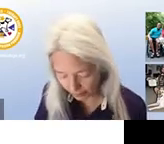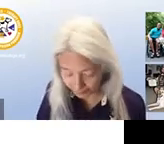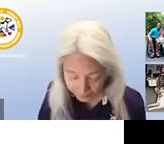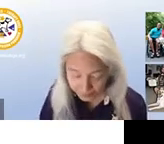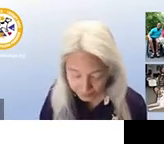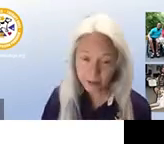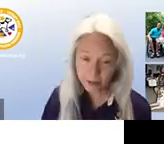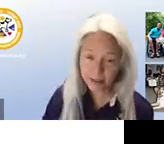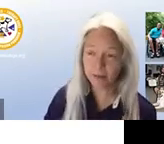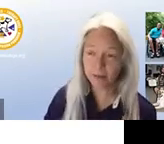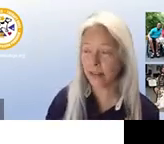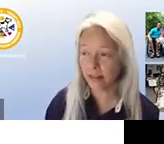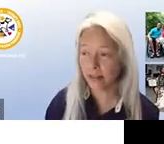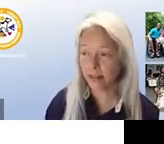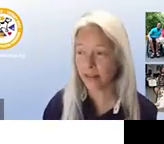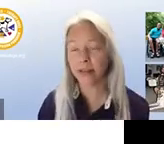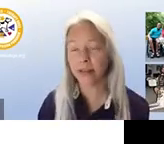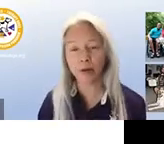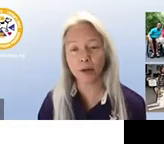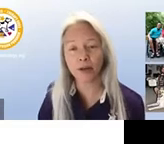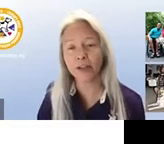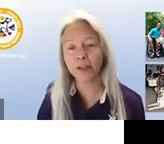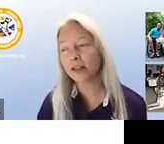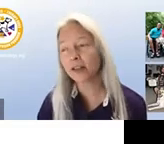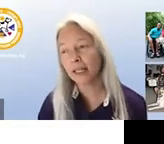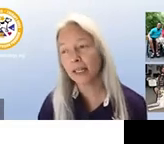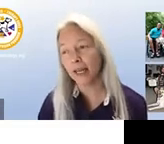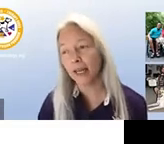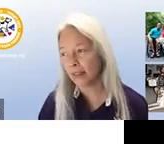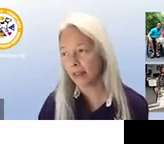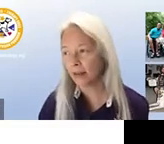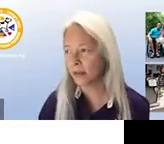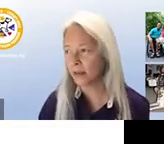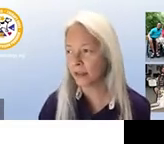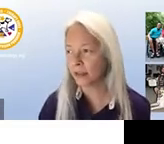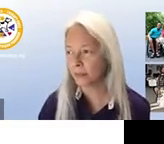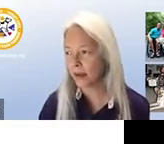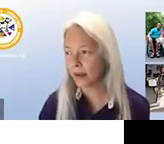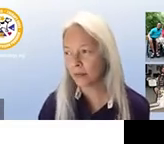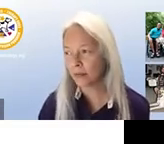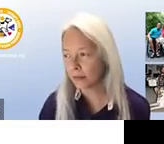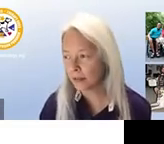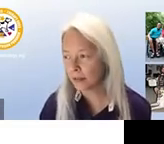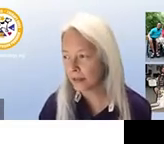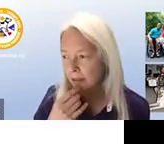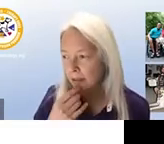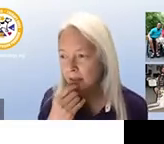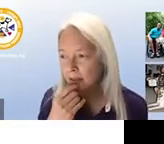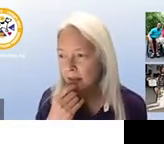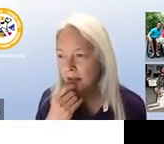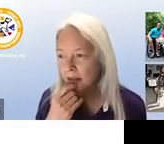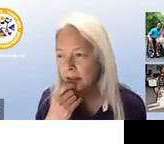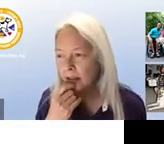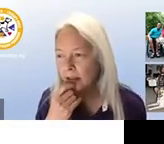um i think all of uh send